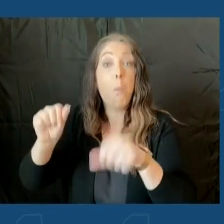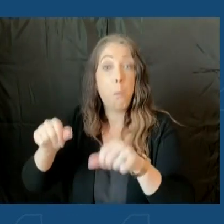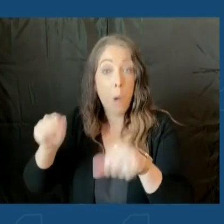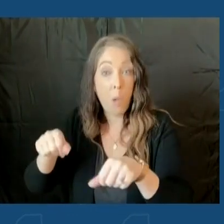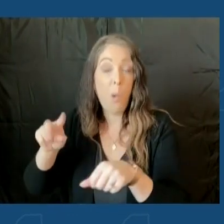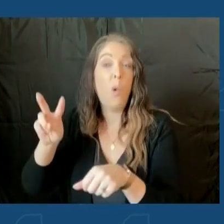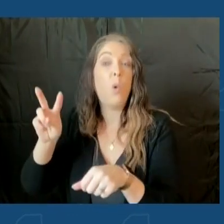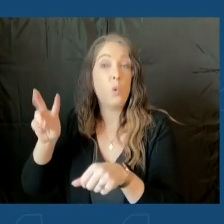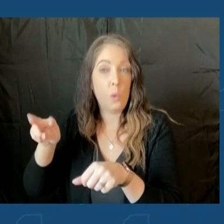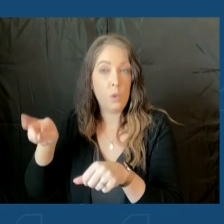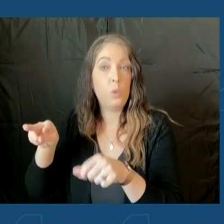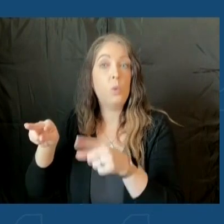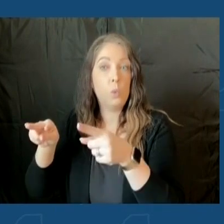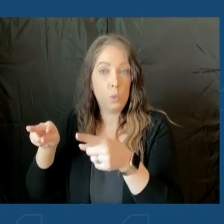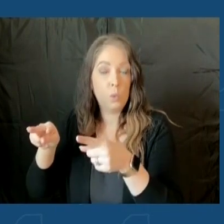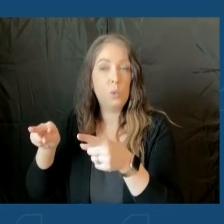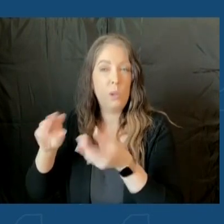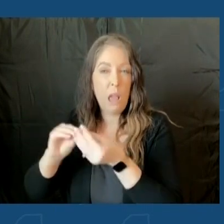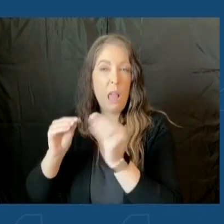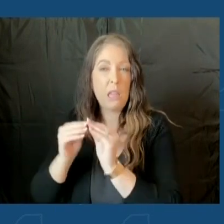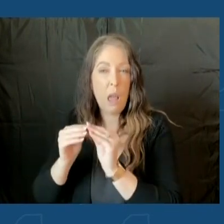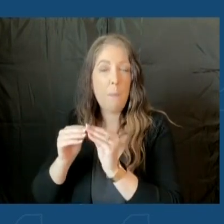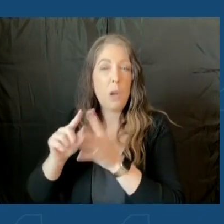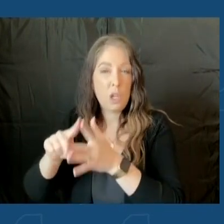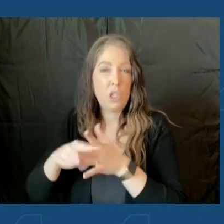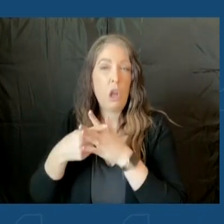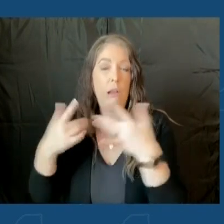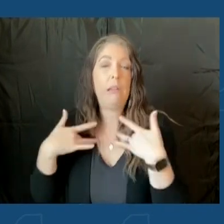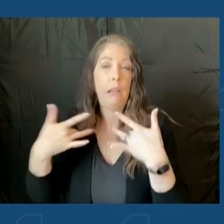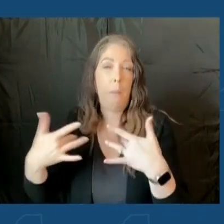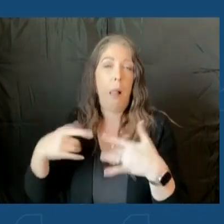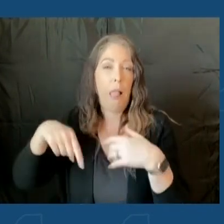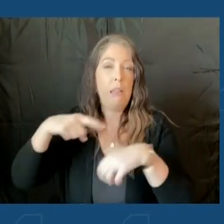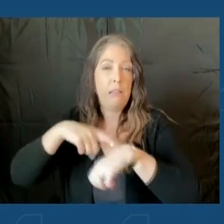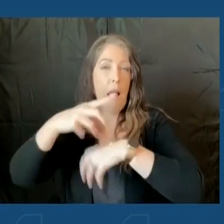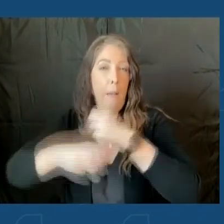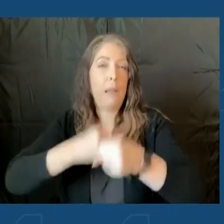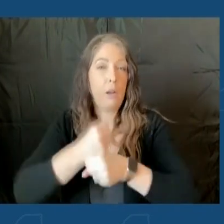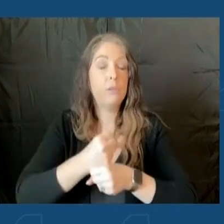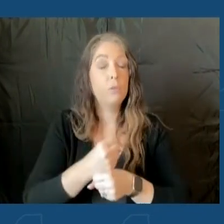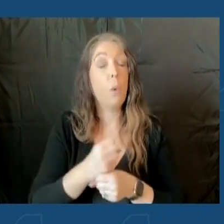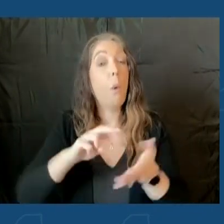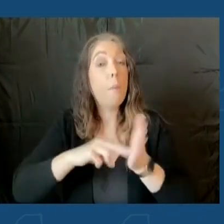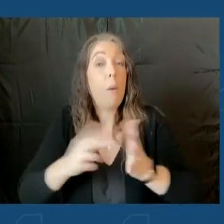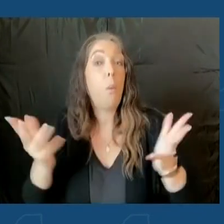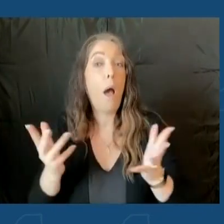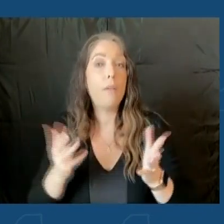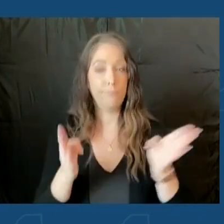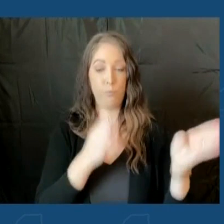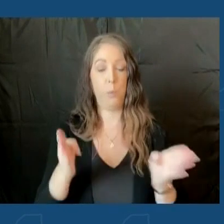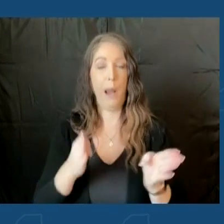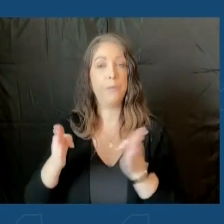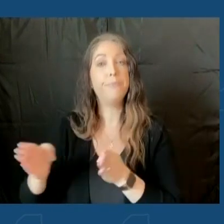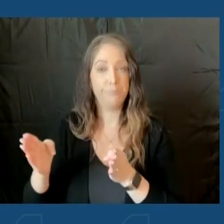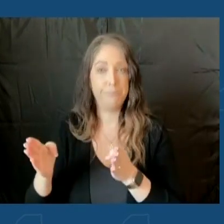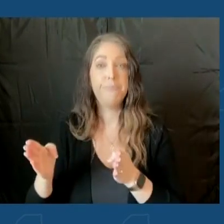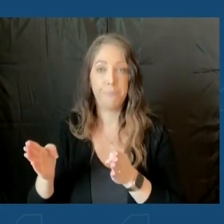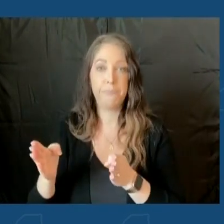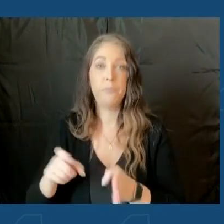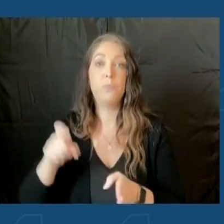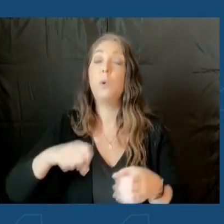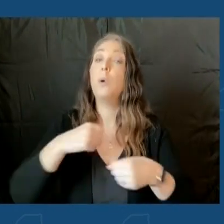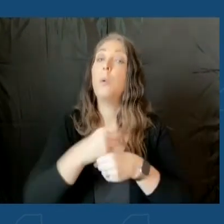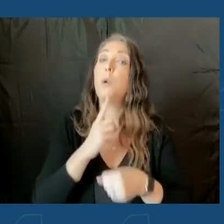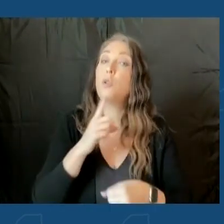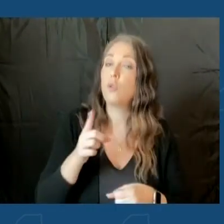the number of cases that start spiking up at this time of year. So that means it's time to be prepared. We need to make sure that we look